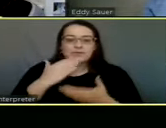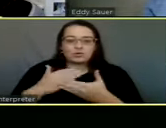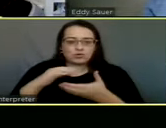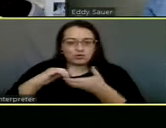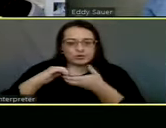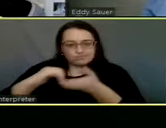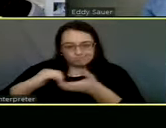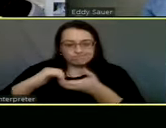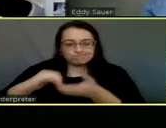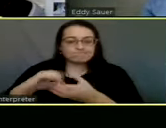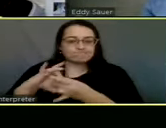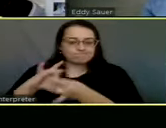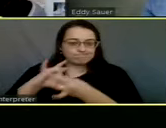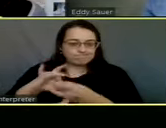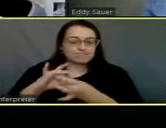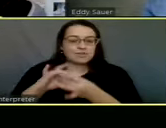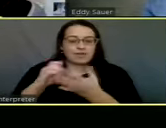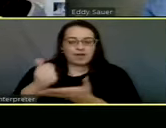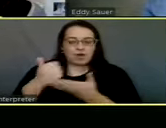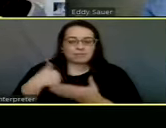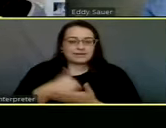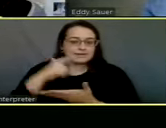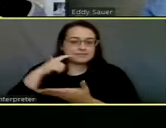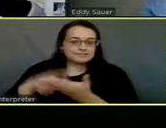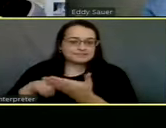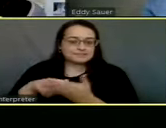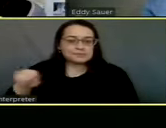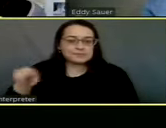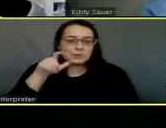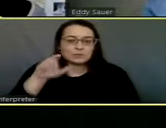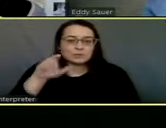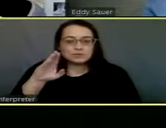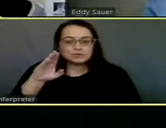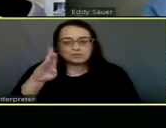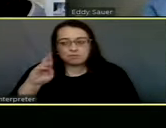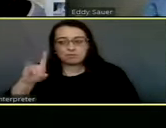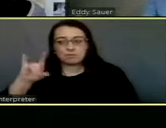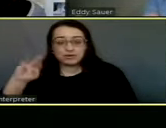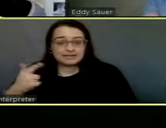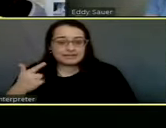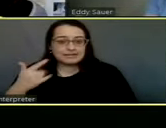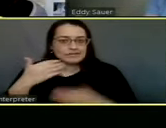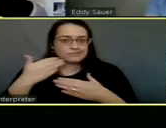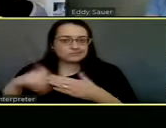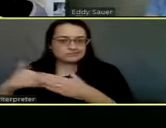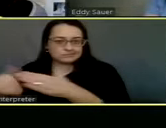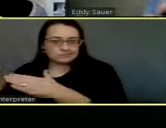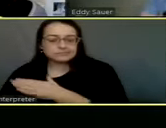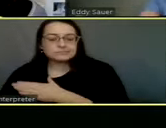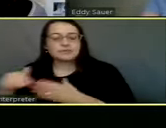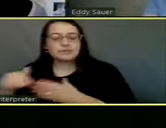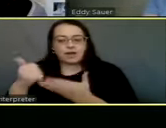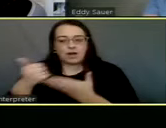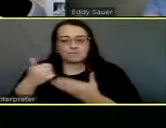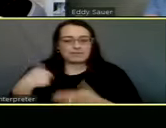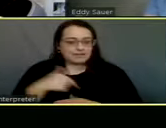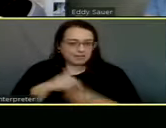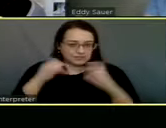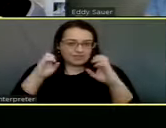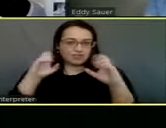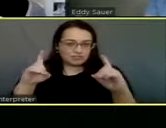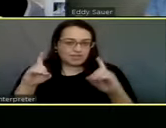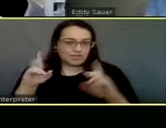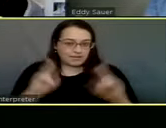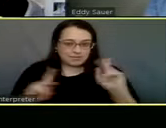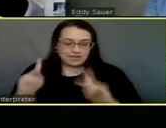helping us identify breeders and helping us, um, educate citizens that